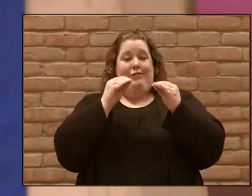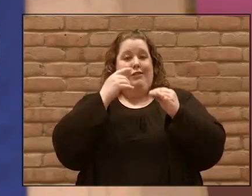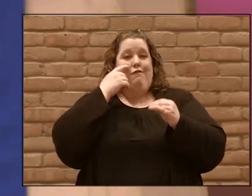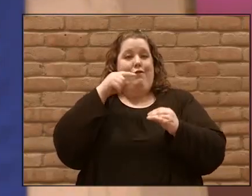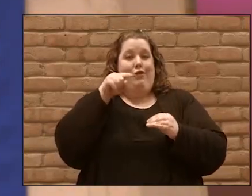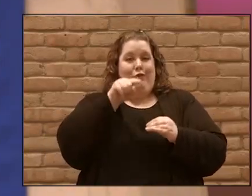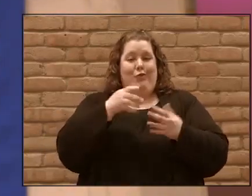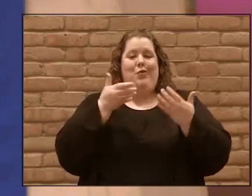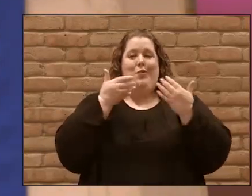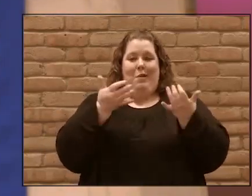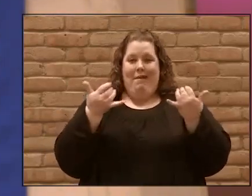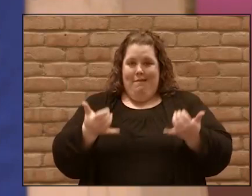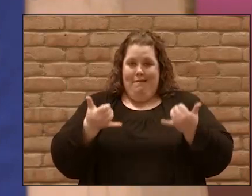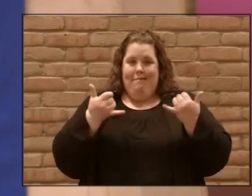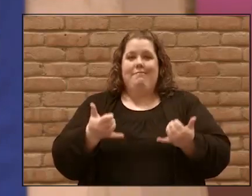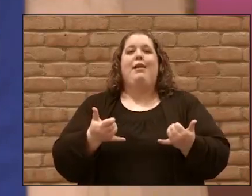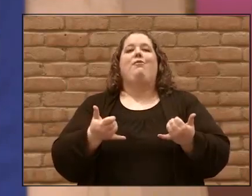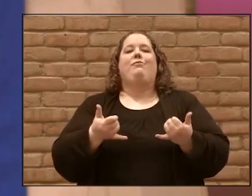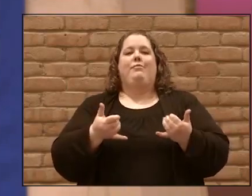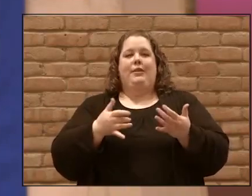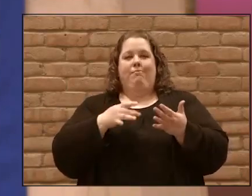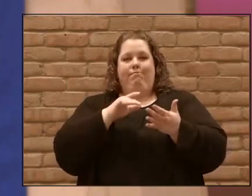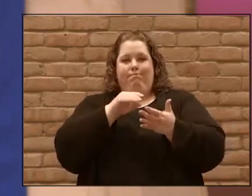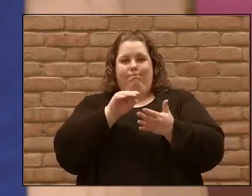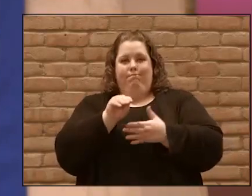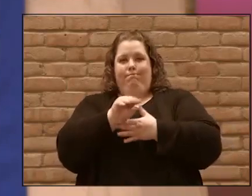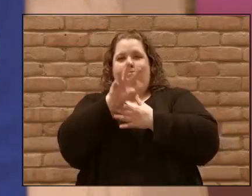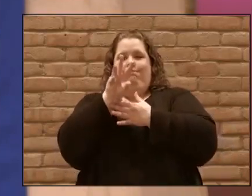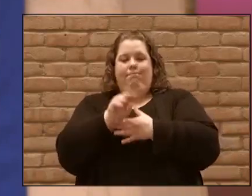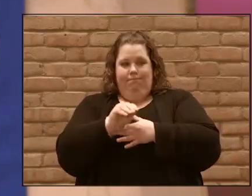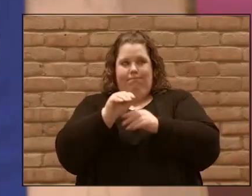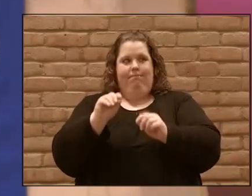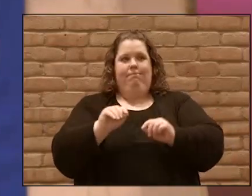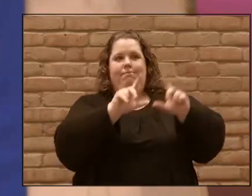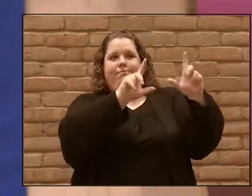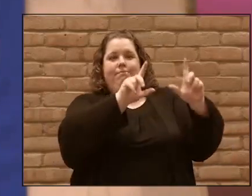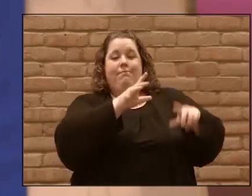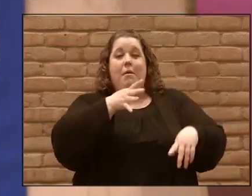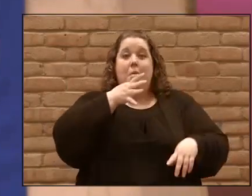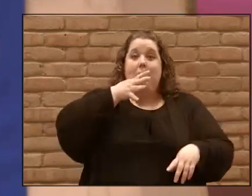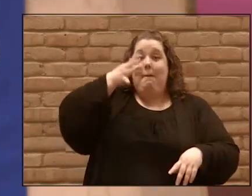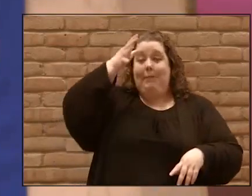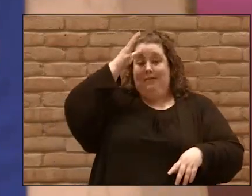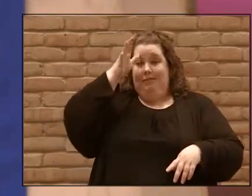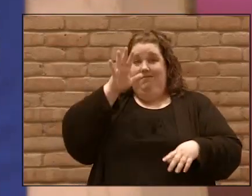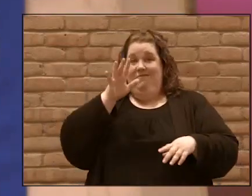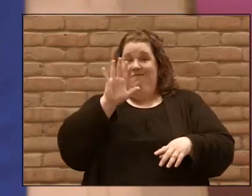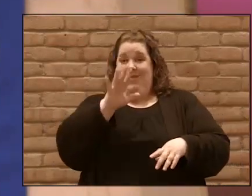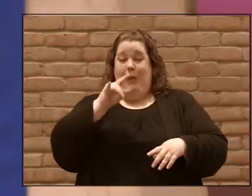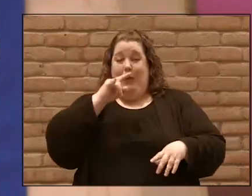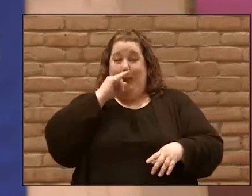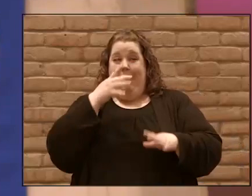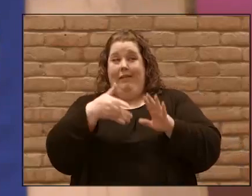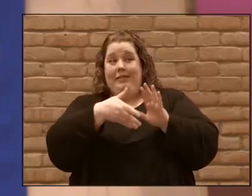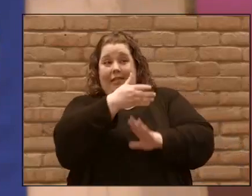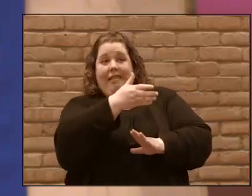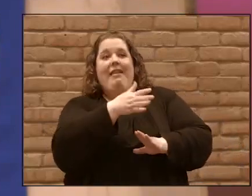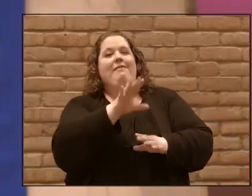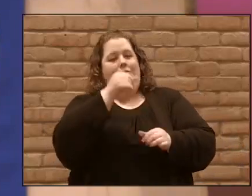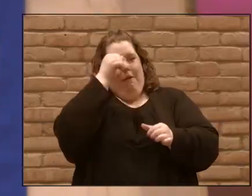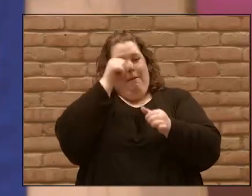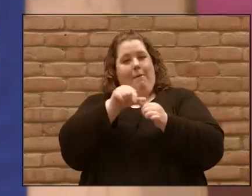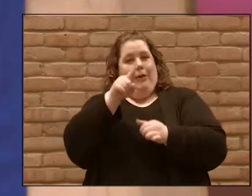way that really makes a difference in your life. Moms and dads, your kids are heading out there. Just a reminder, you can grab our scripture card